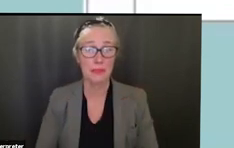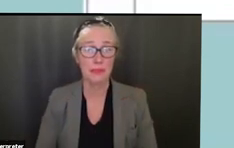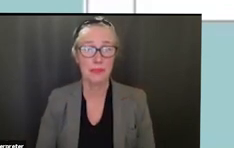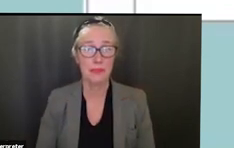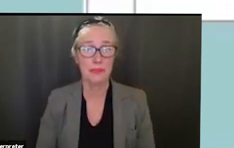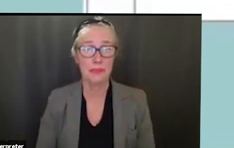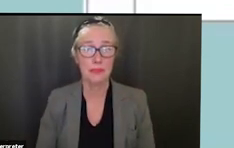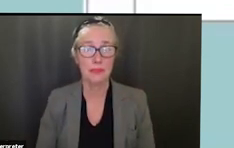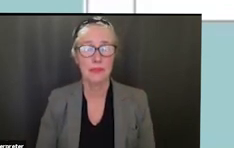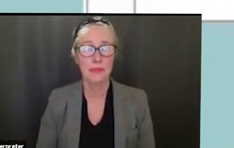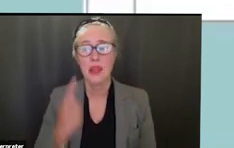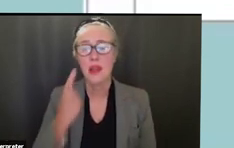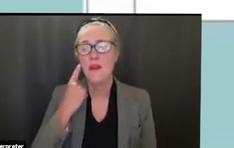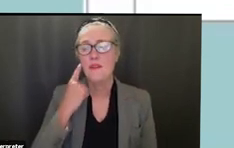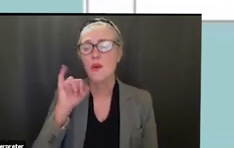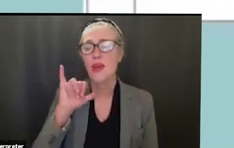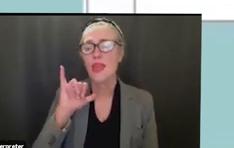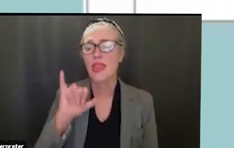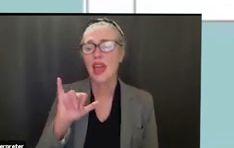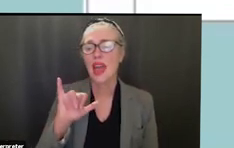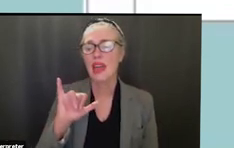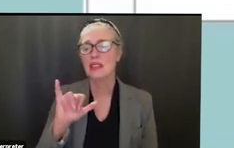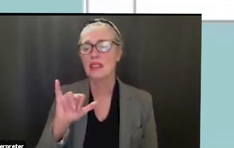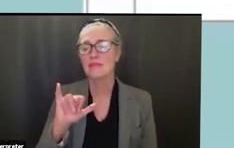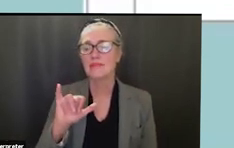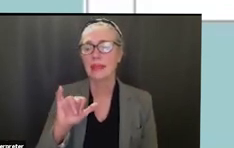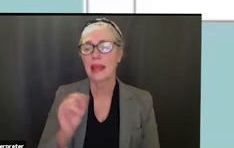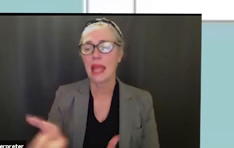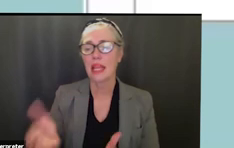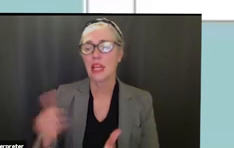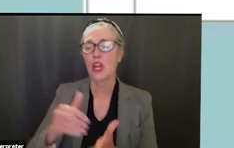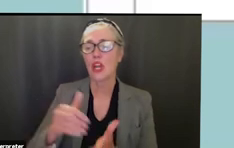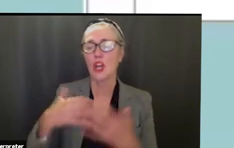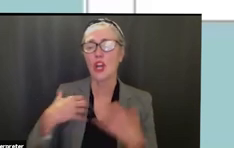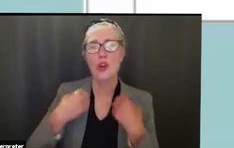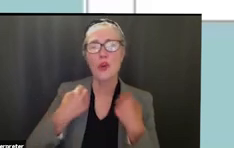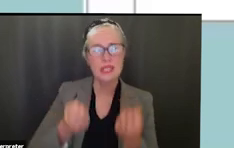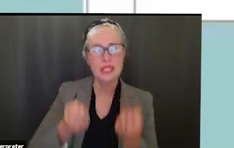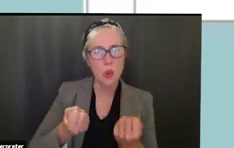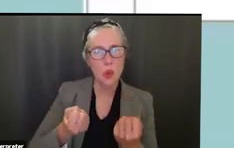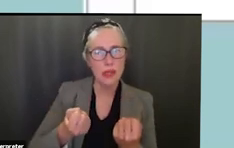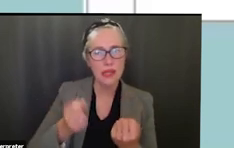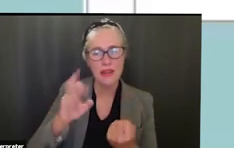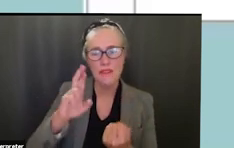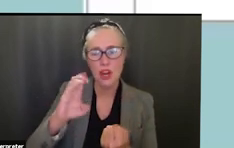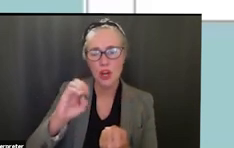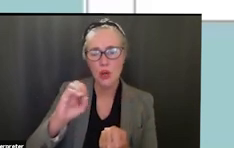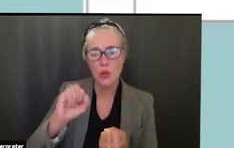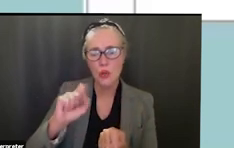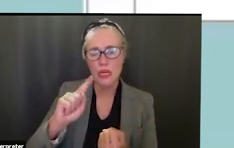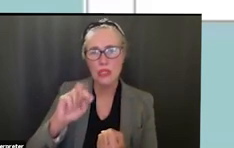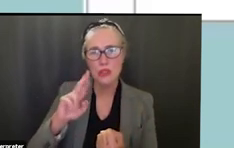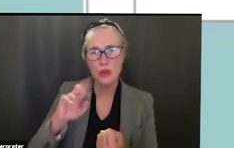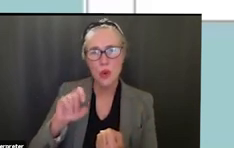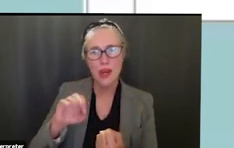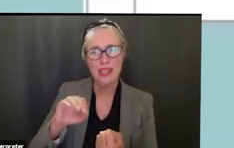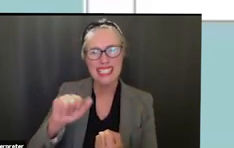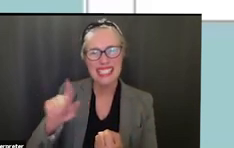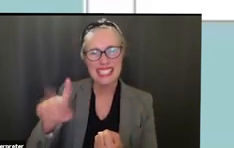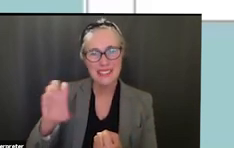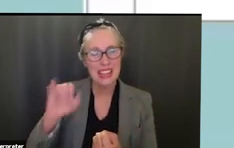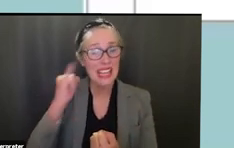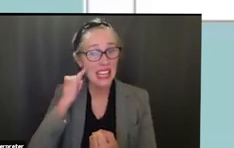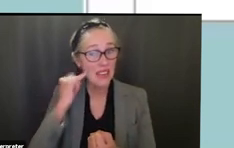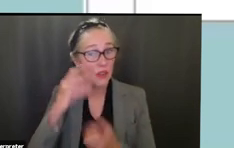the restorative practices it kind of depends on what the situation is if the student um came to school drunk